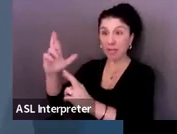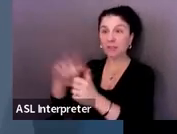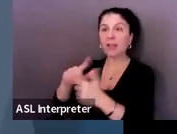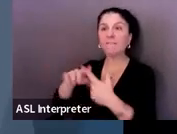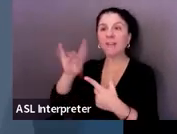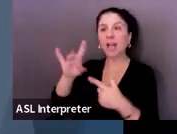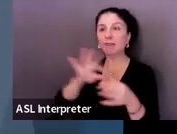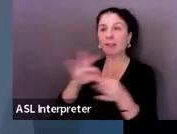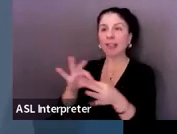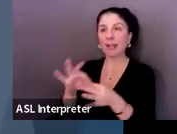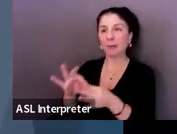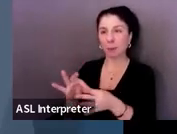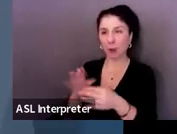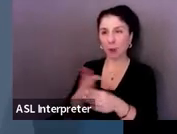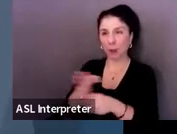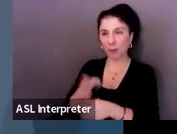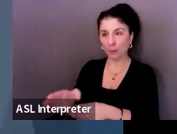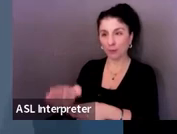approachable.